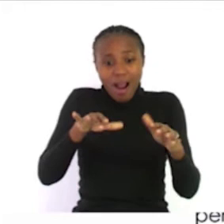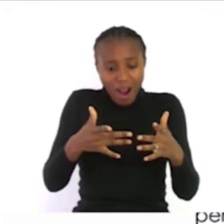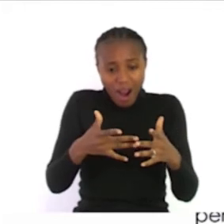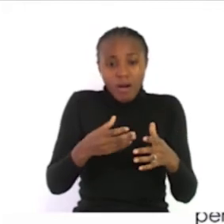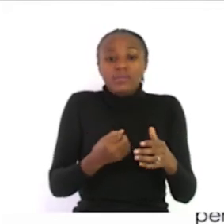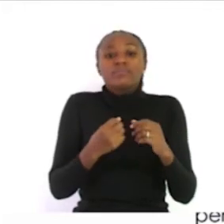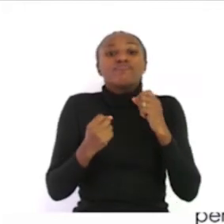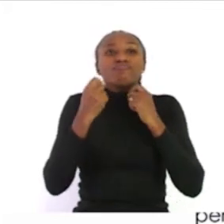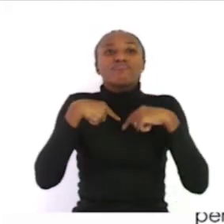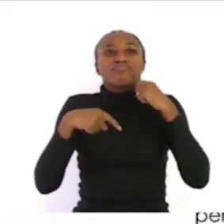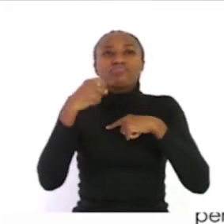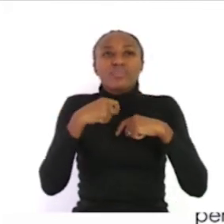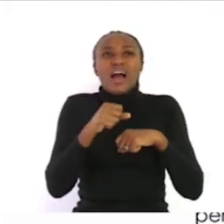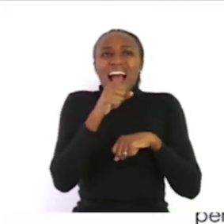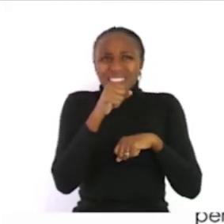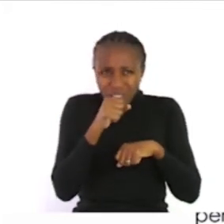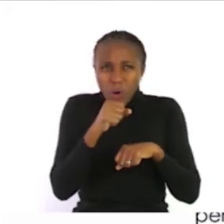sneezing and coughing